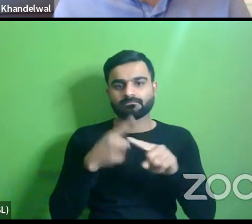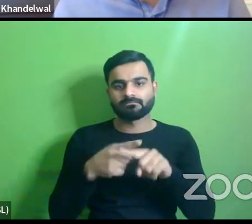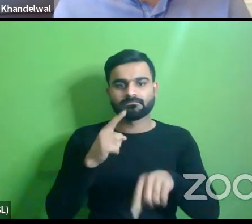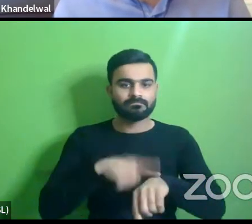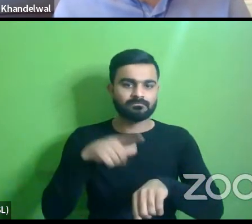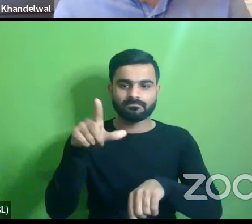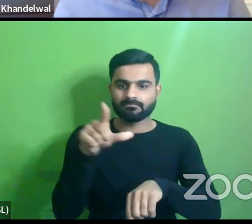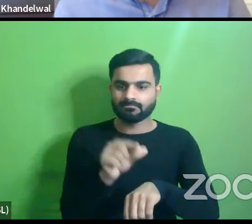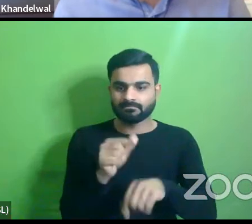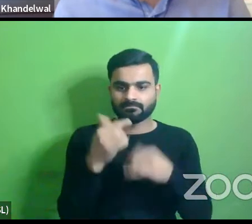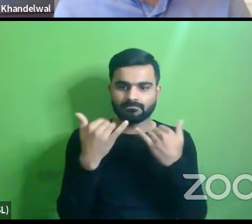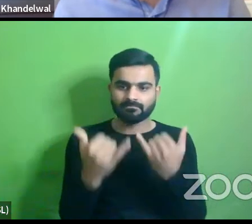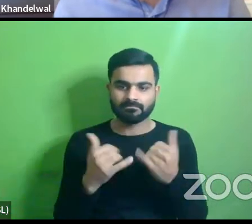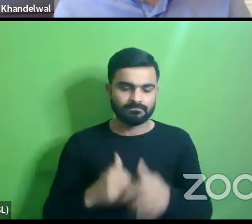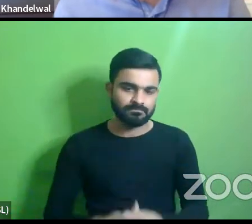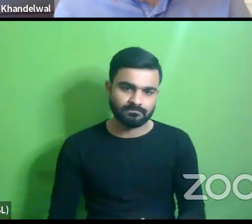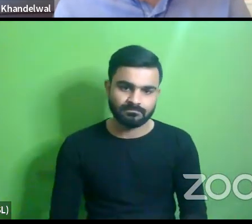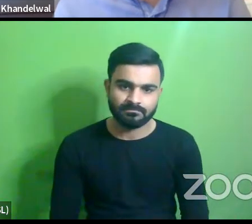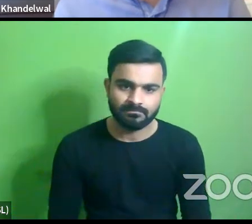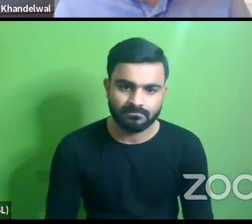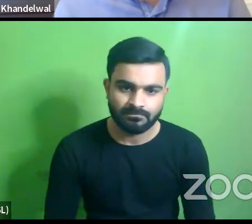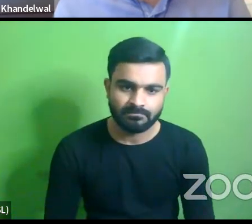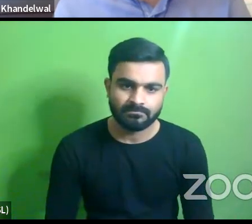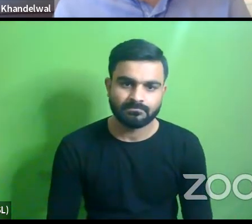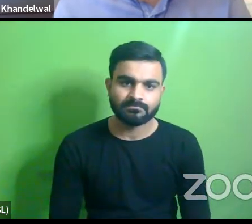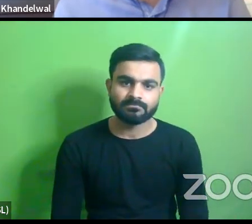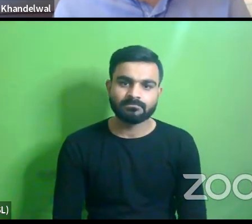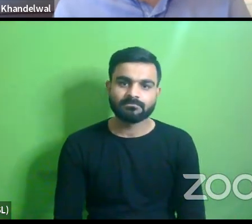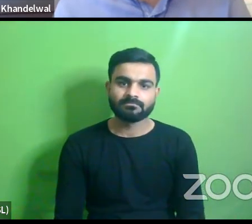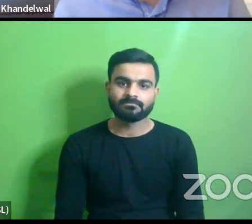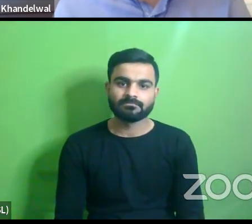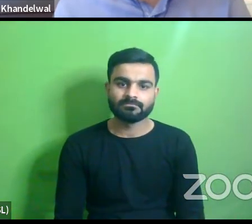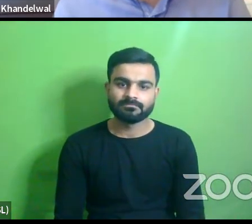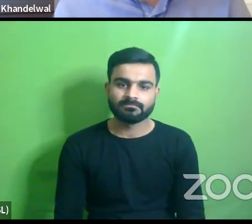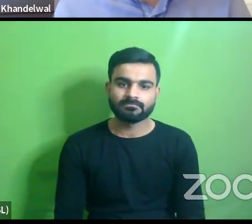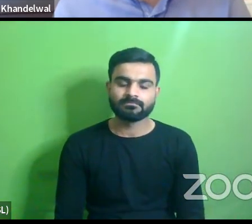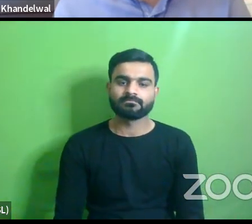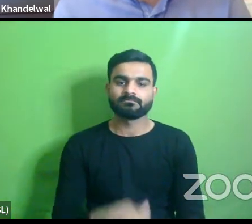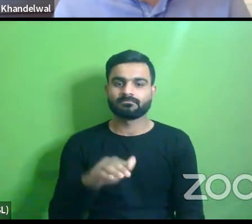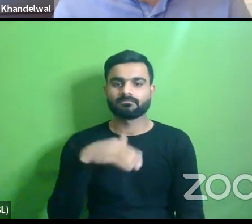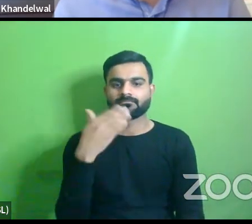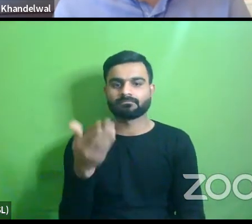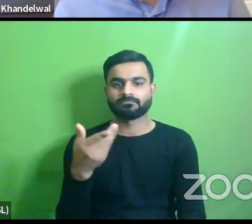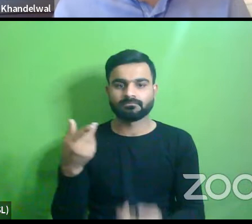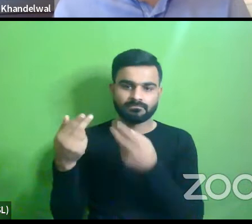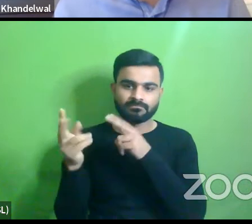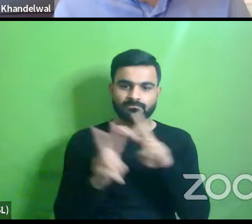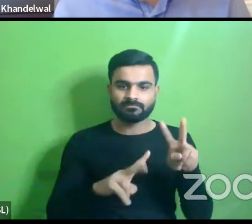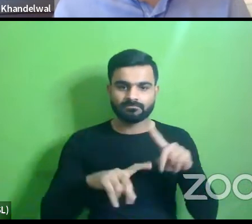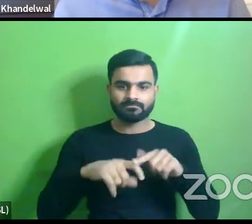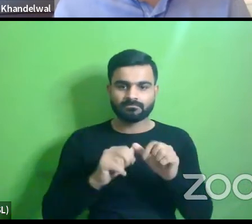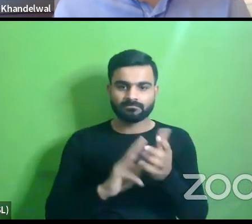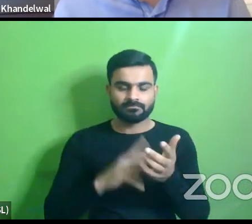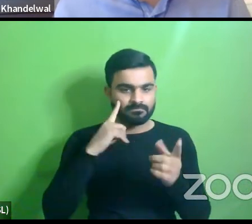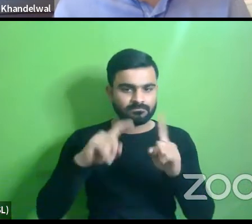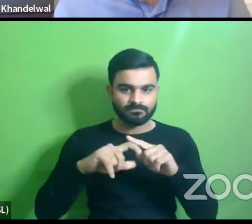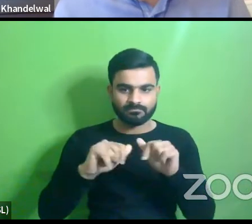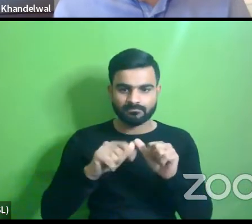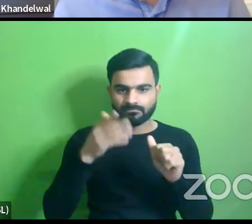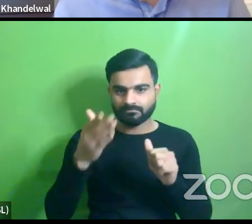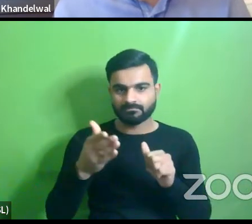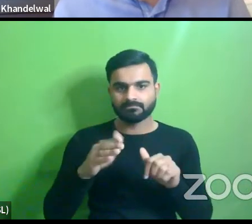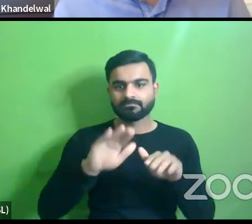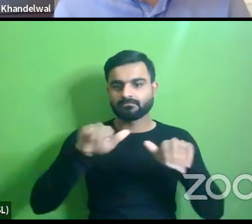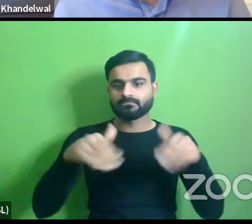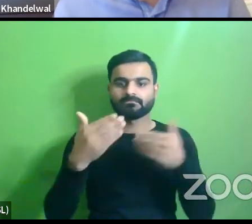short of time right now um i would like to hand it over back to kanika now to take the webinar